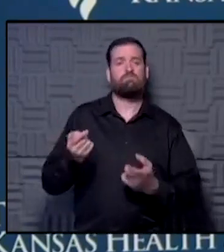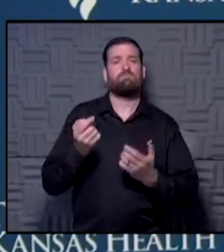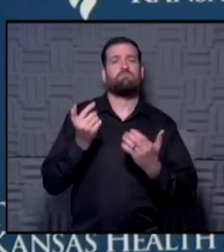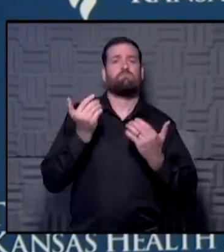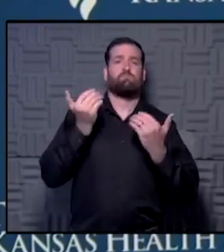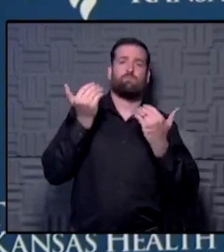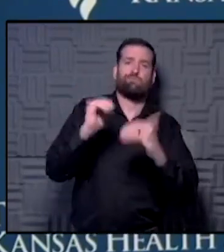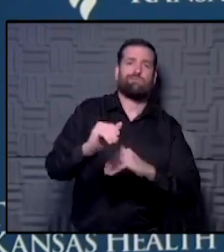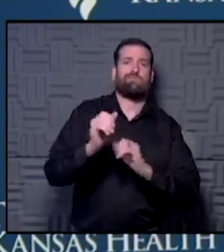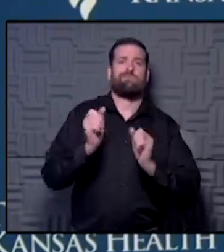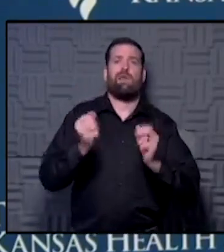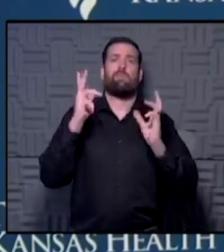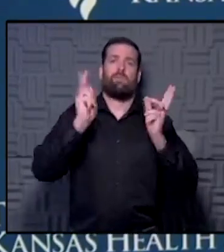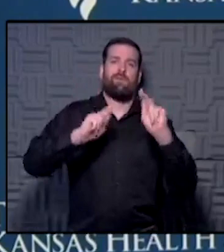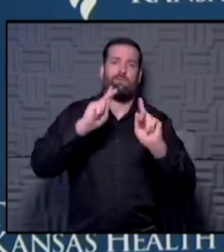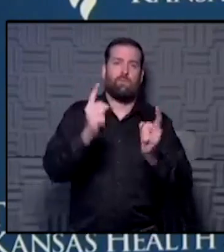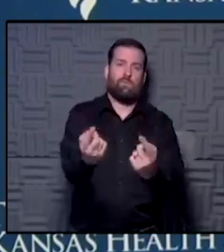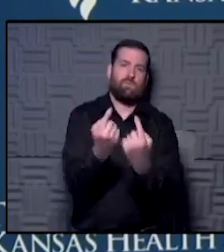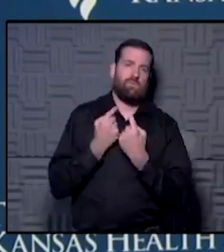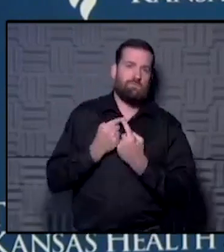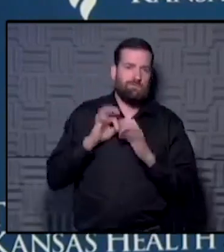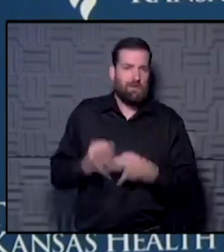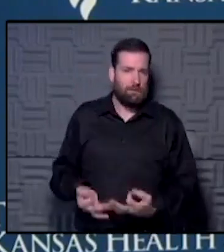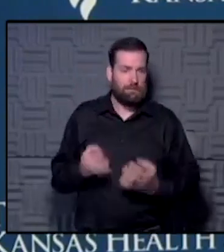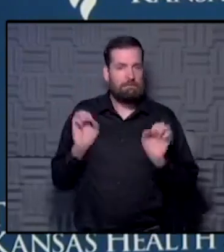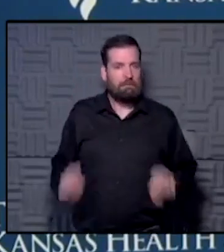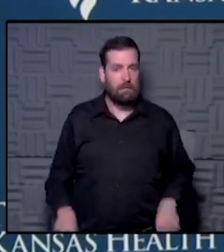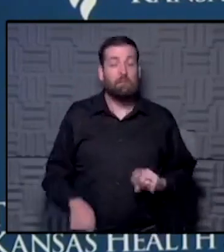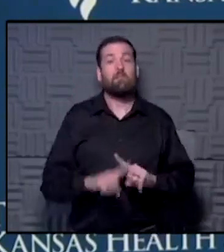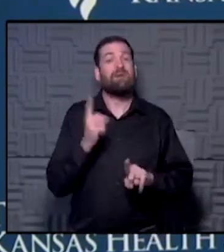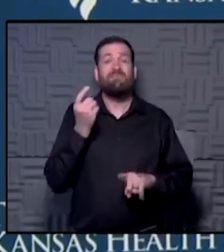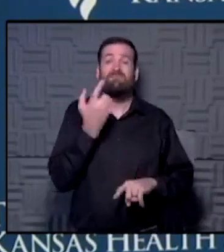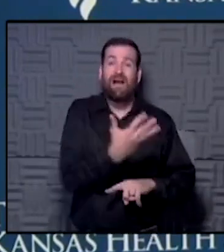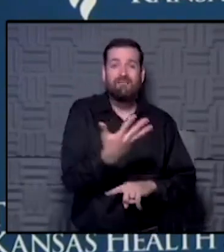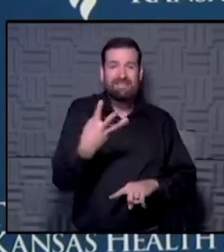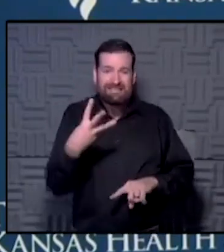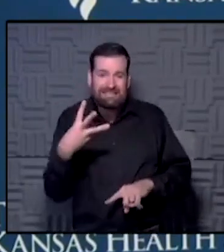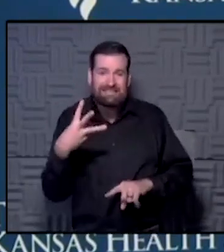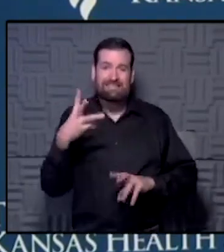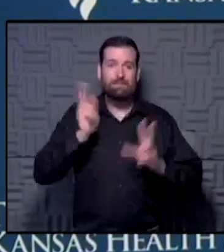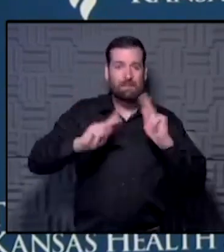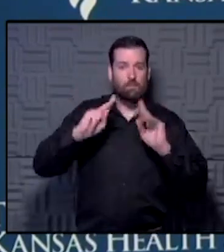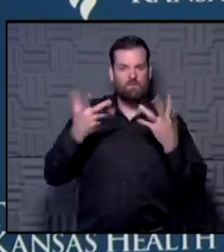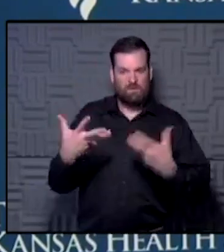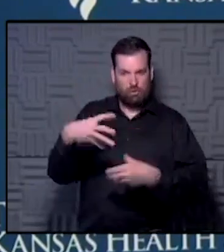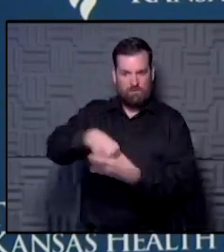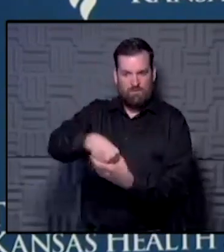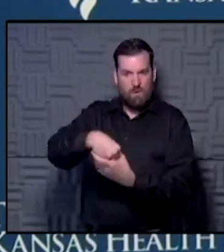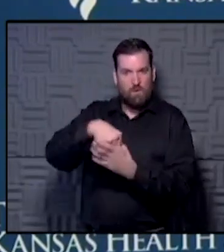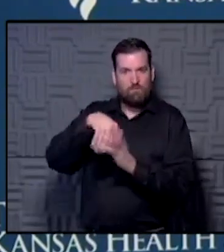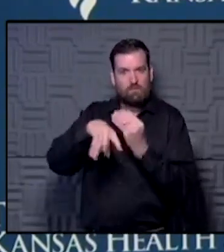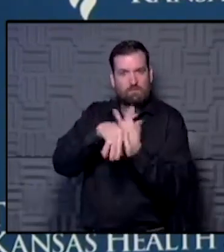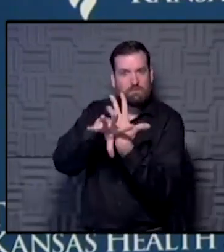number of family members that can be with them. But we have had five, six family members on these visits. It has been so incredibly well received.